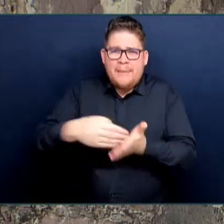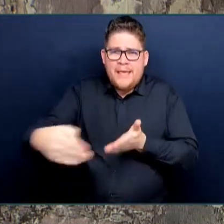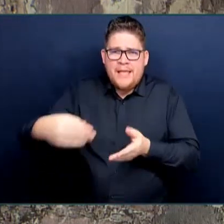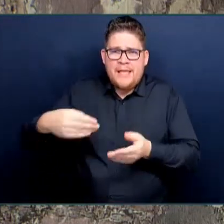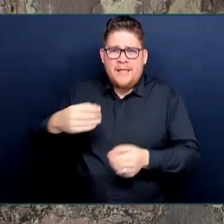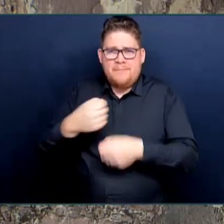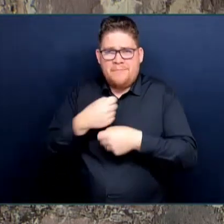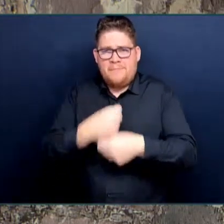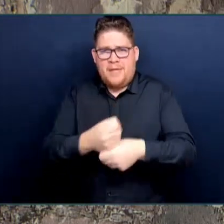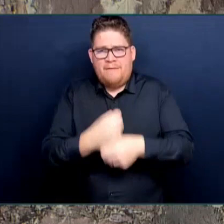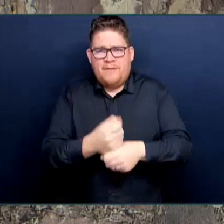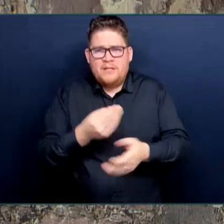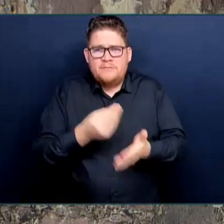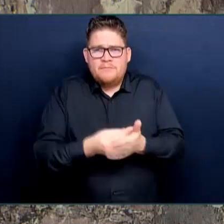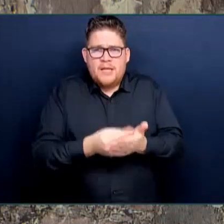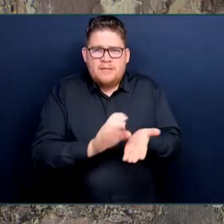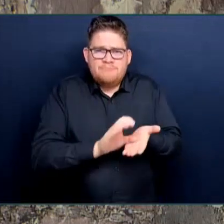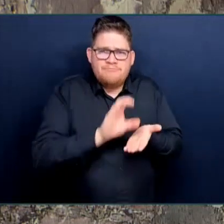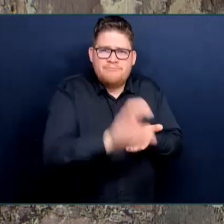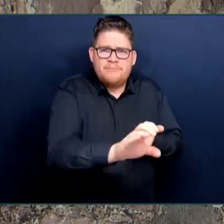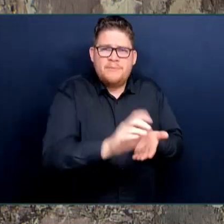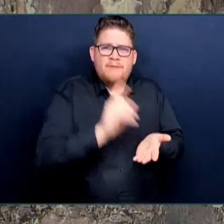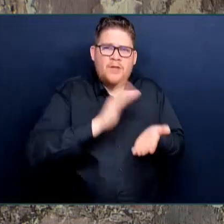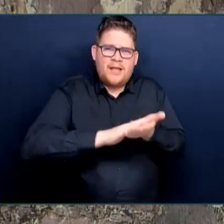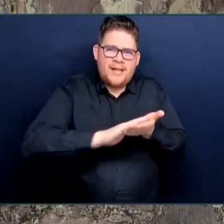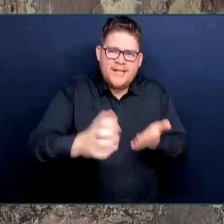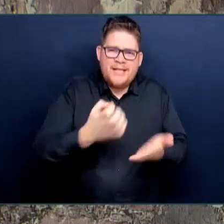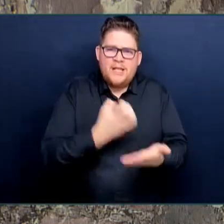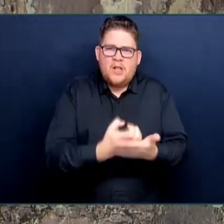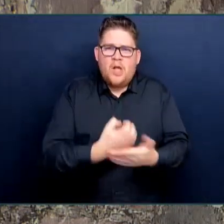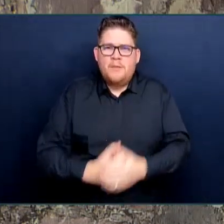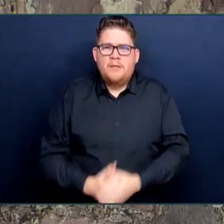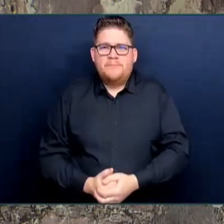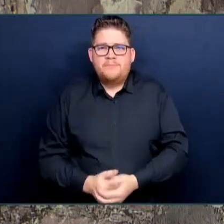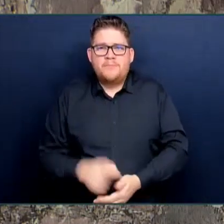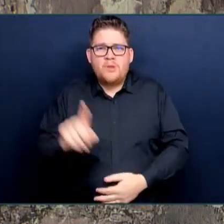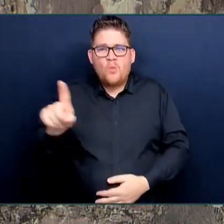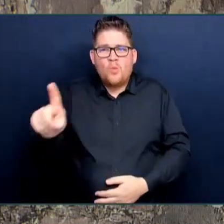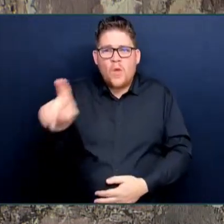when we added 100 jobs back to the mill in Crofton that was closed.